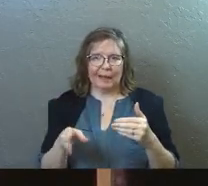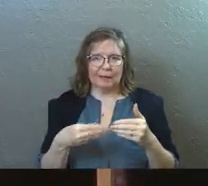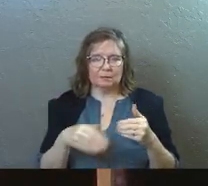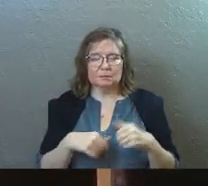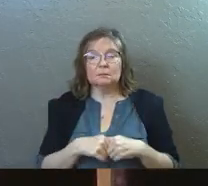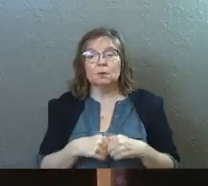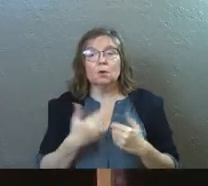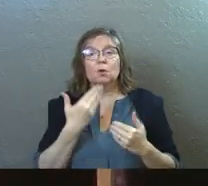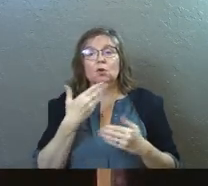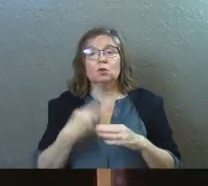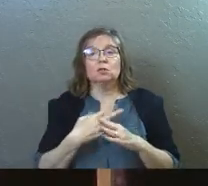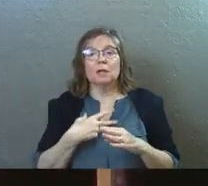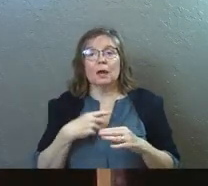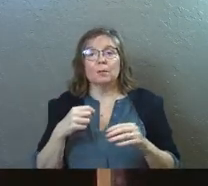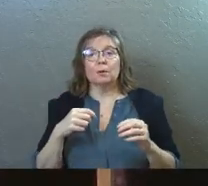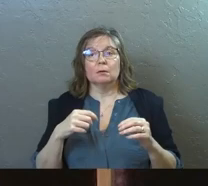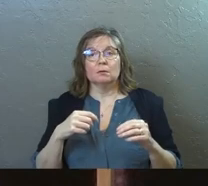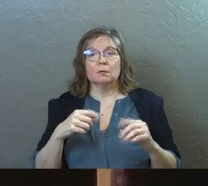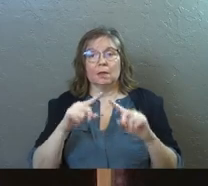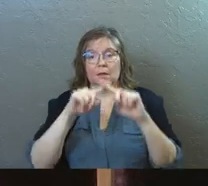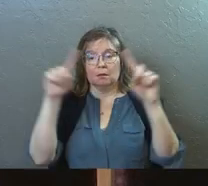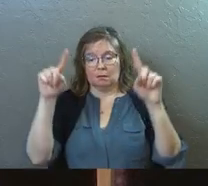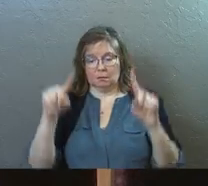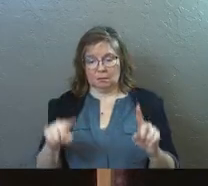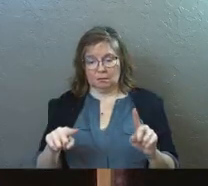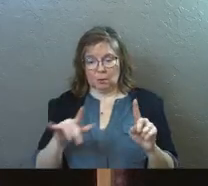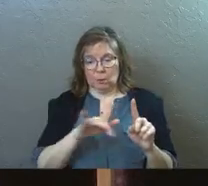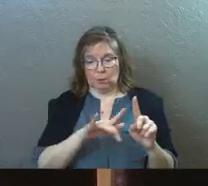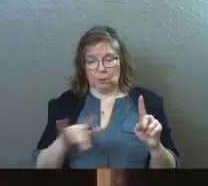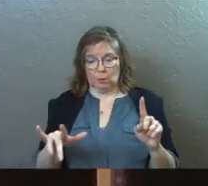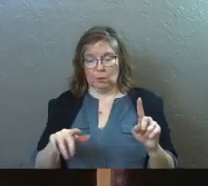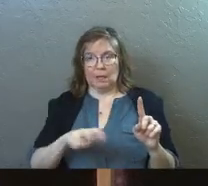is he would sleep in the gateway that night.